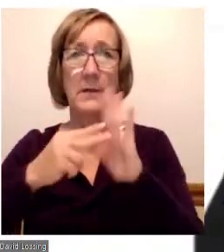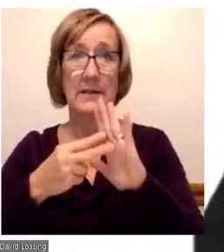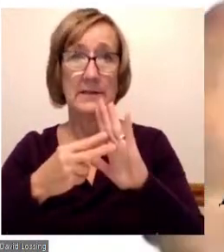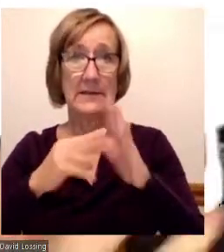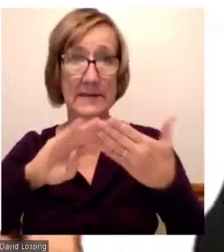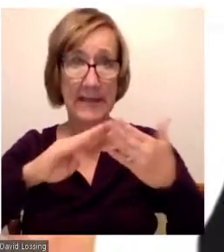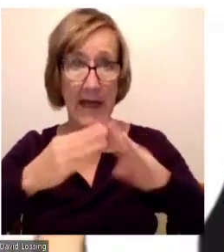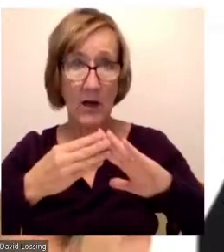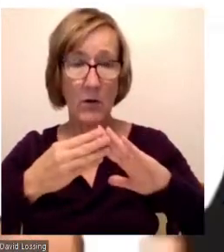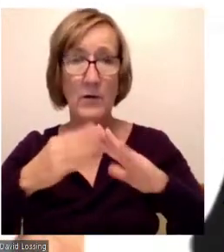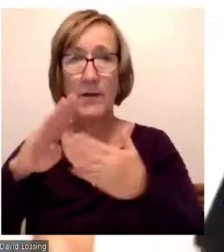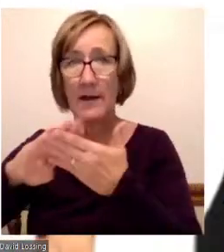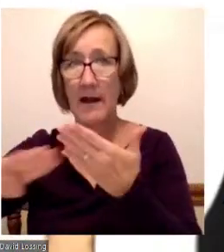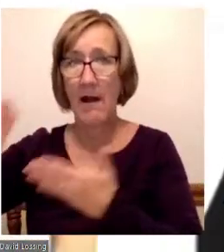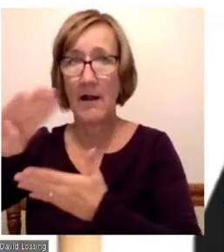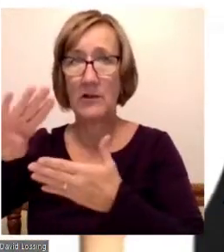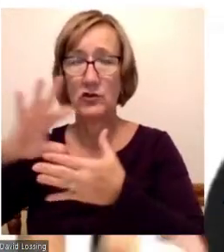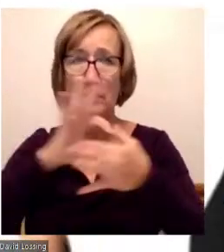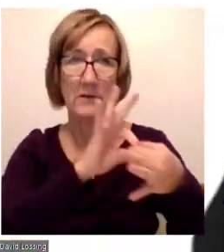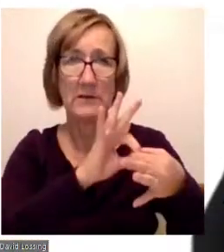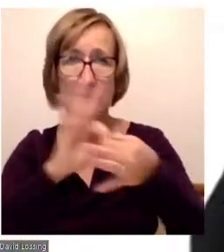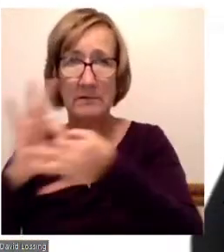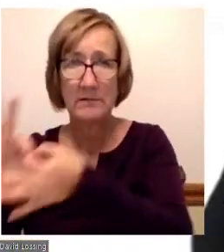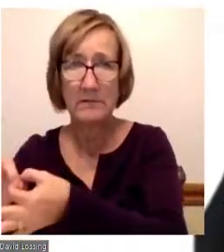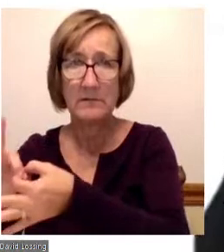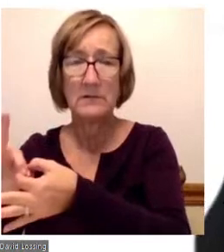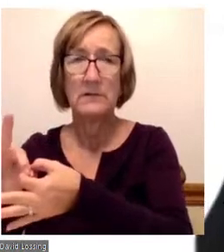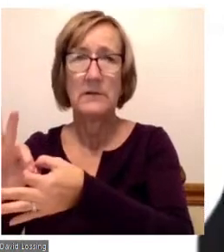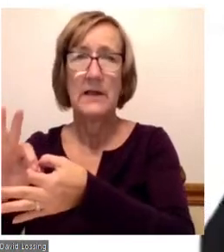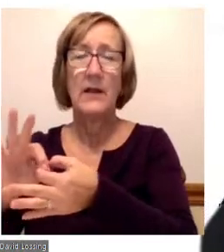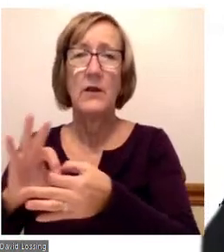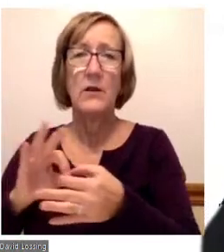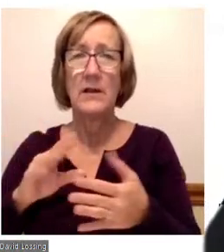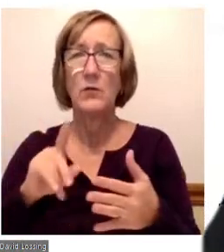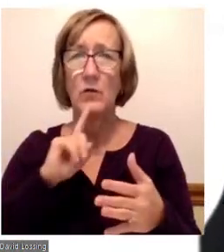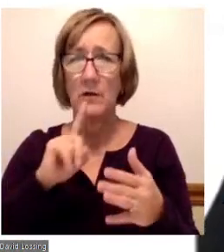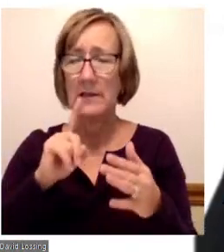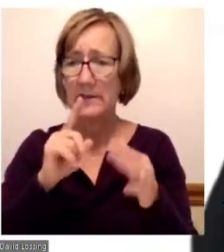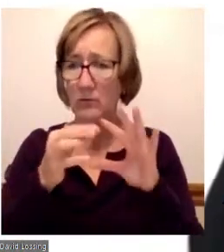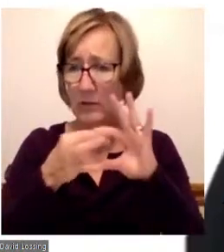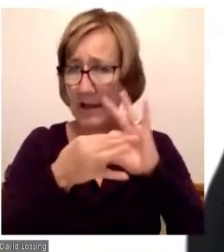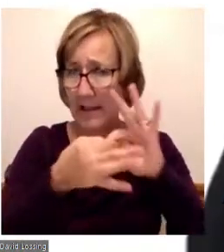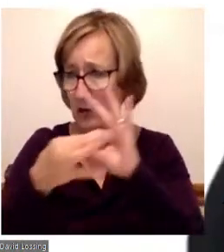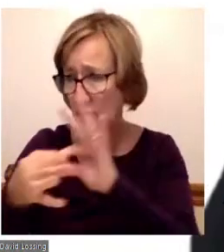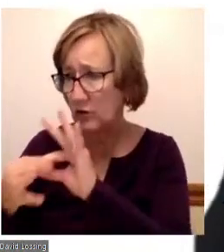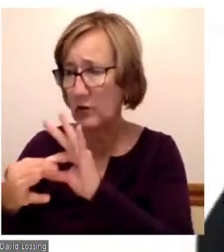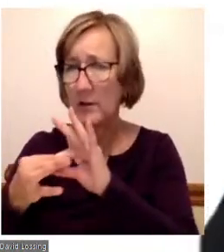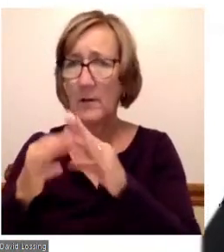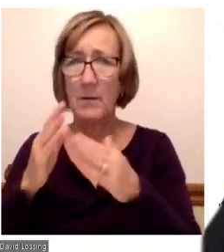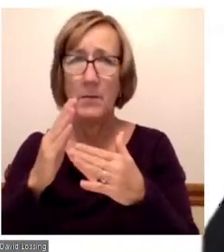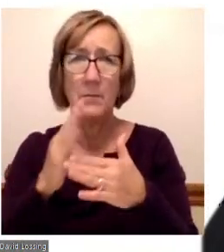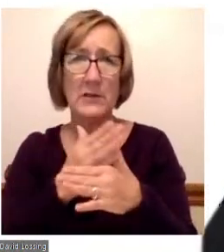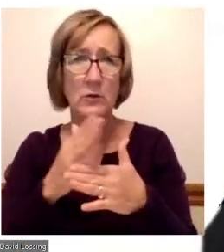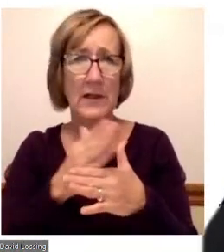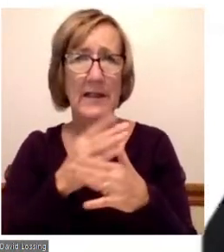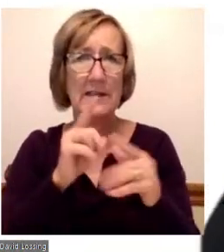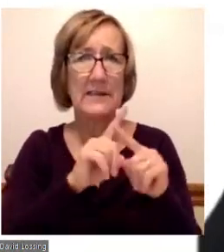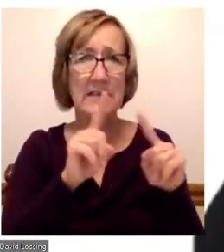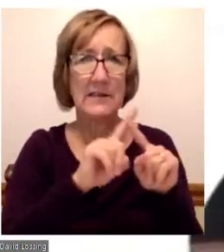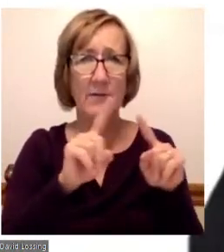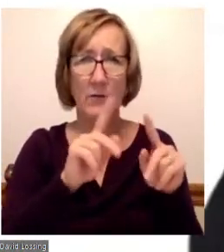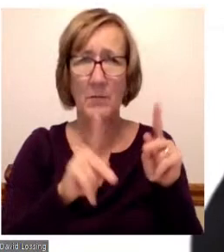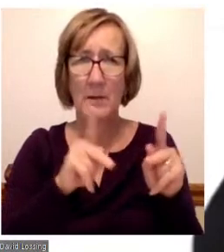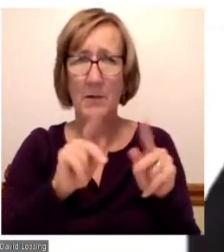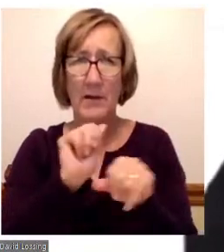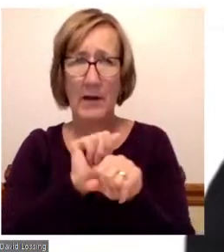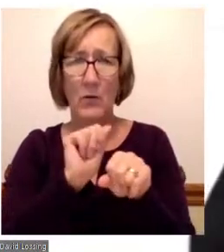situated and the gown, which is the college itself. And it's about building relationships between the key executive officers of the college with